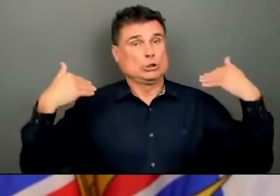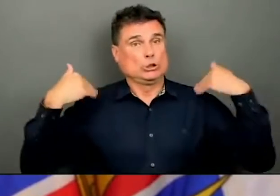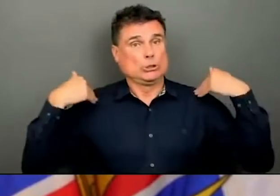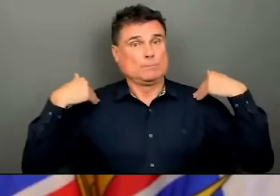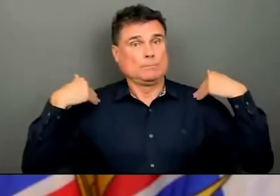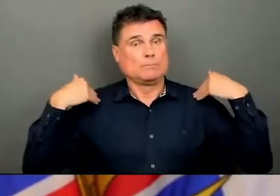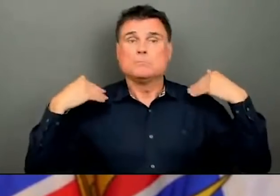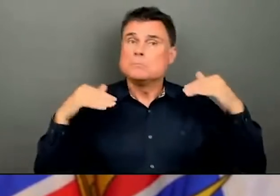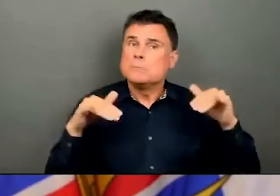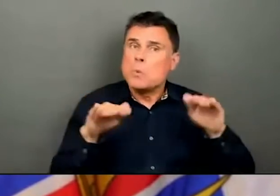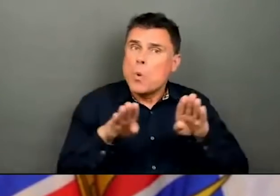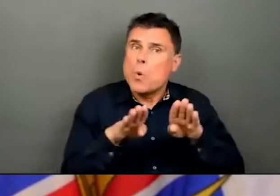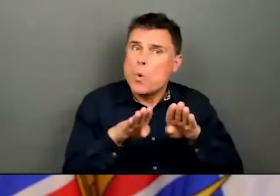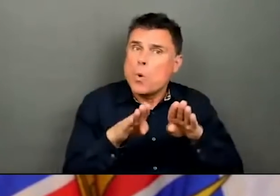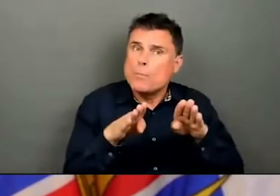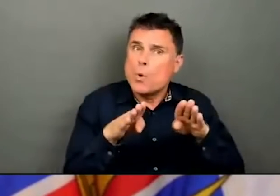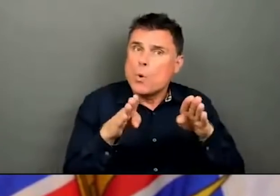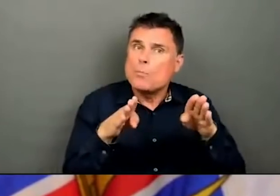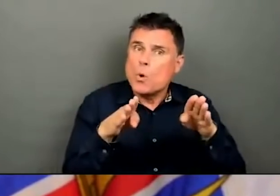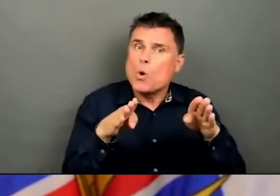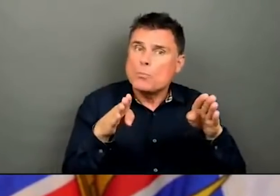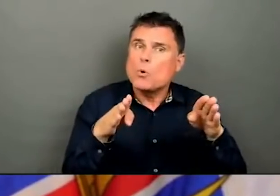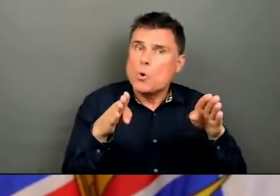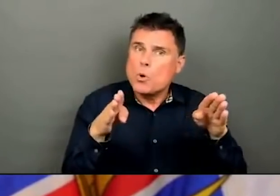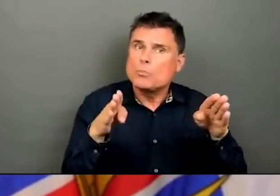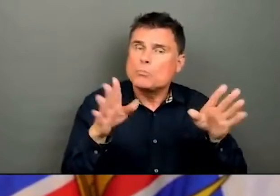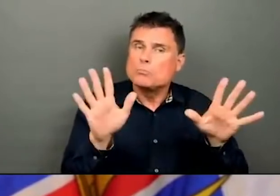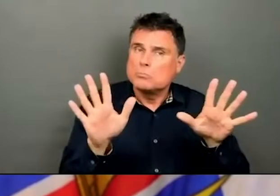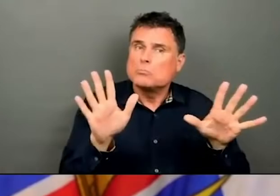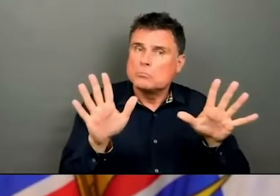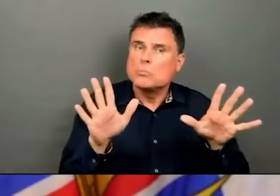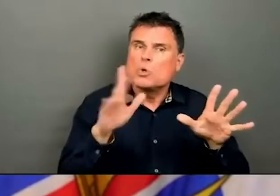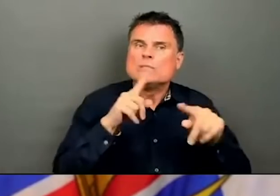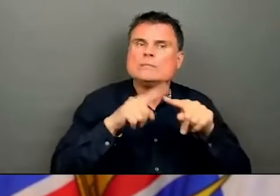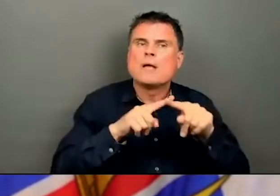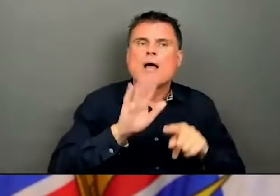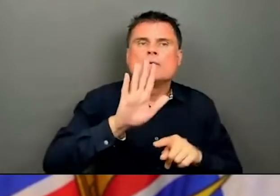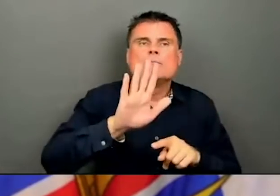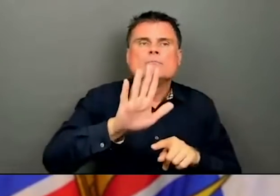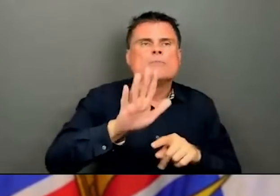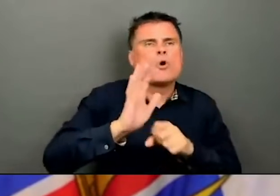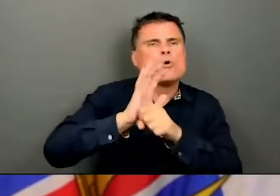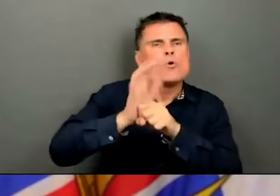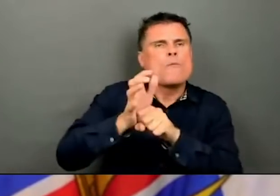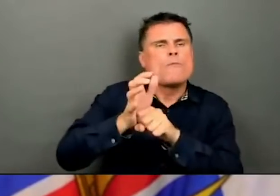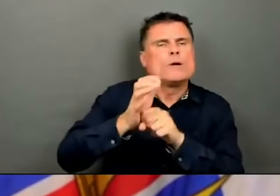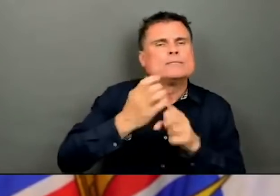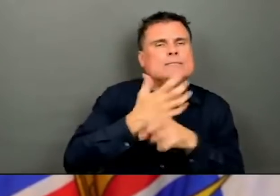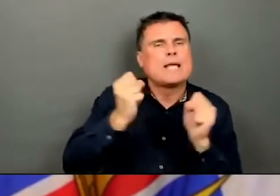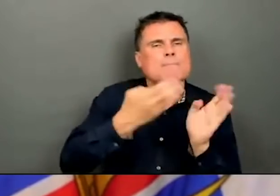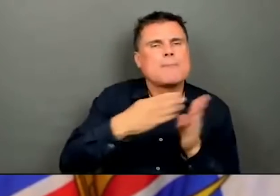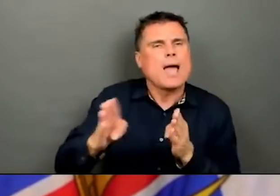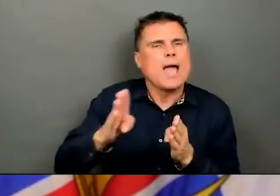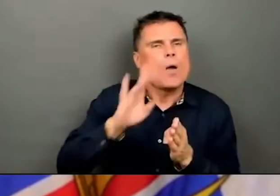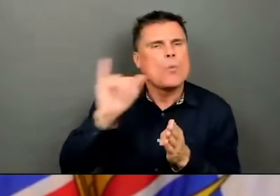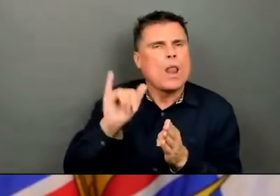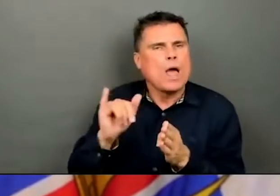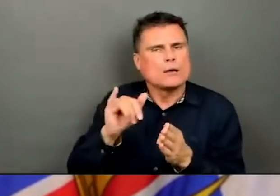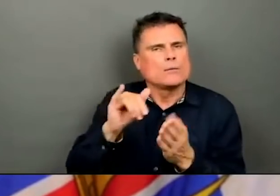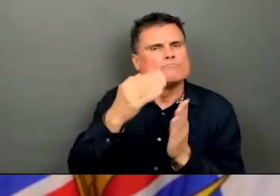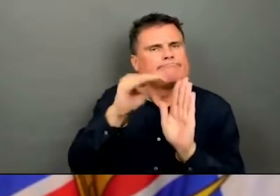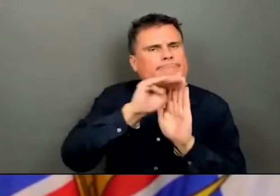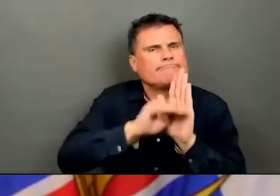could with the COVID safety plans in place. And I talked a little bit about this earlier. But we recognized that with the